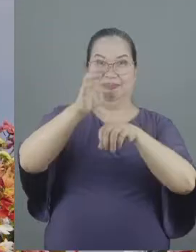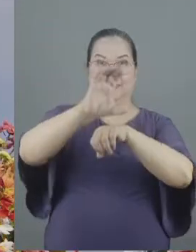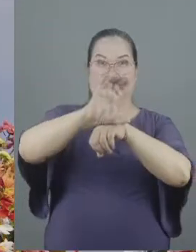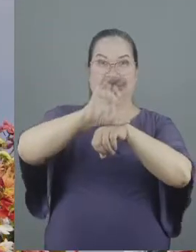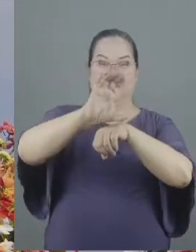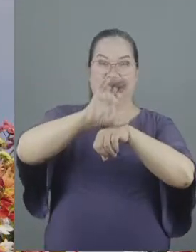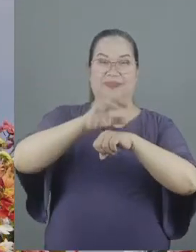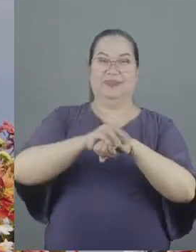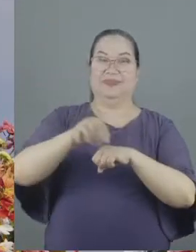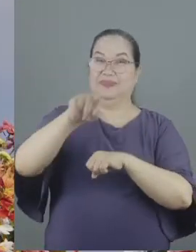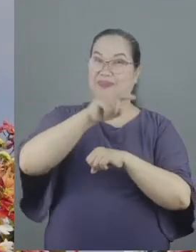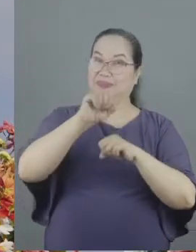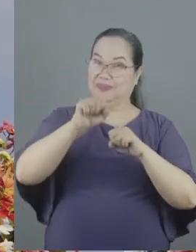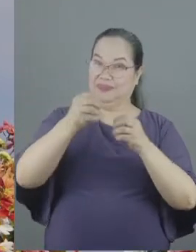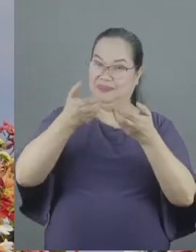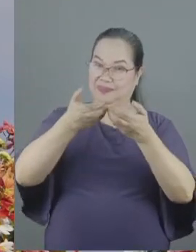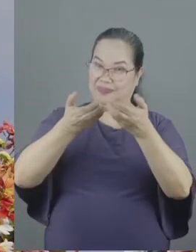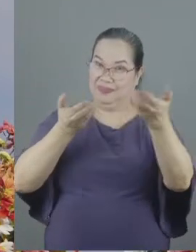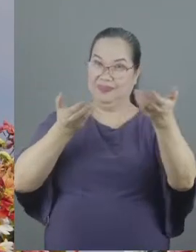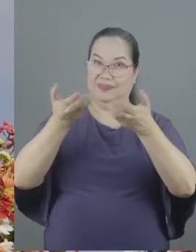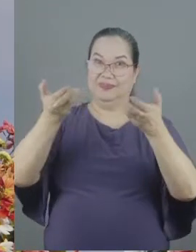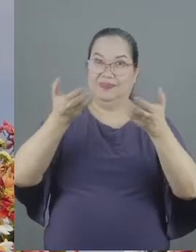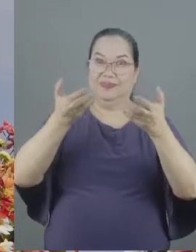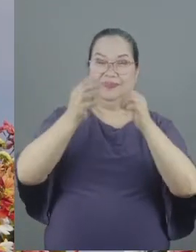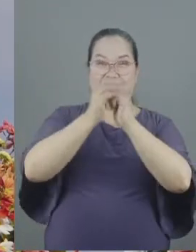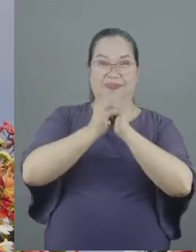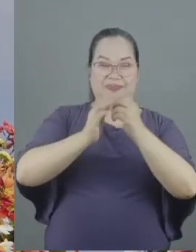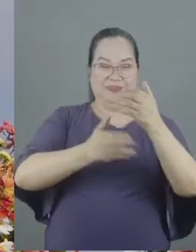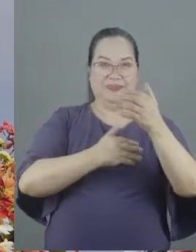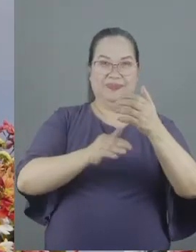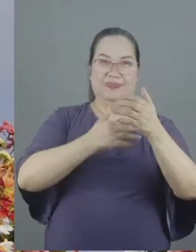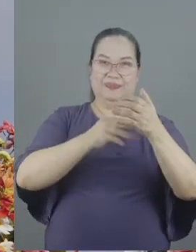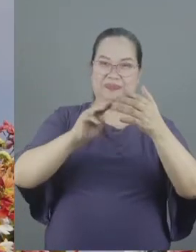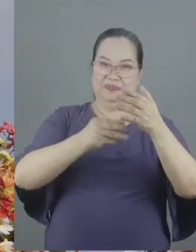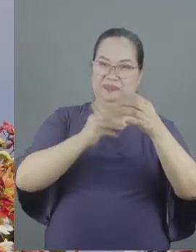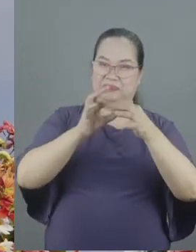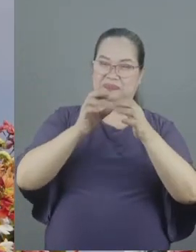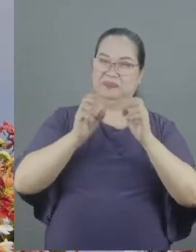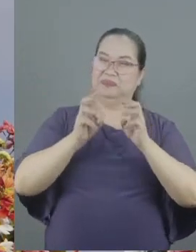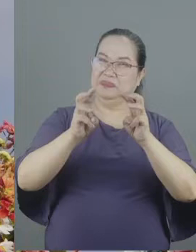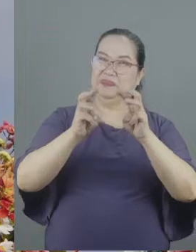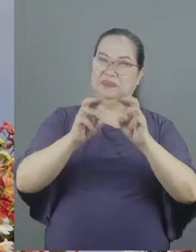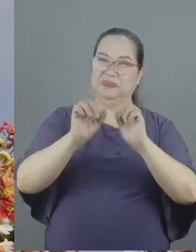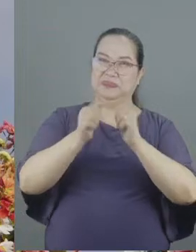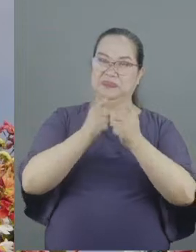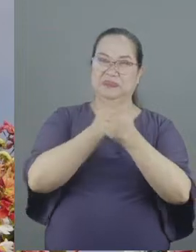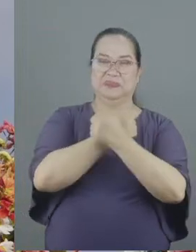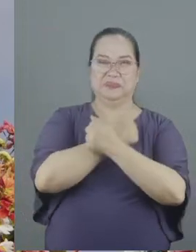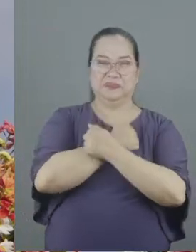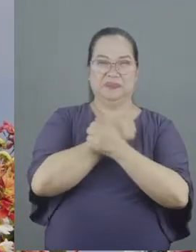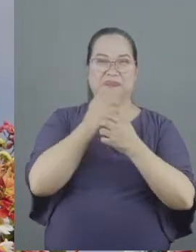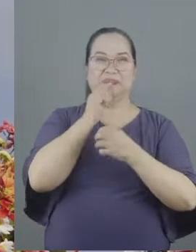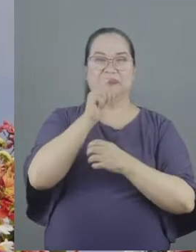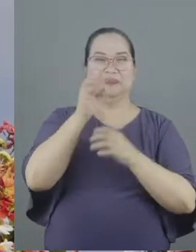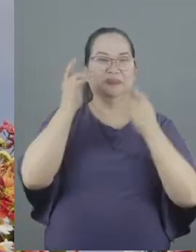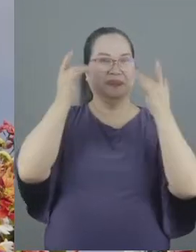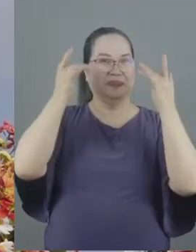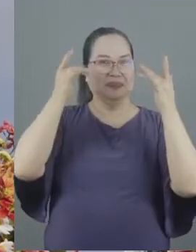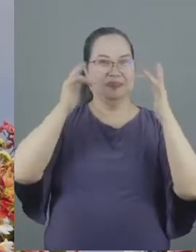We get divided over worship styles, musical styles, how loud the instrument should be,